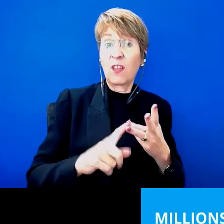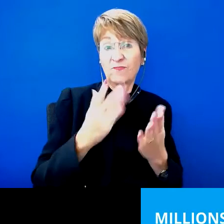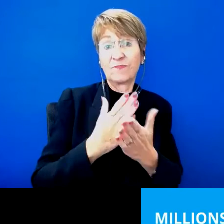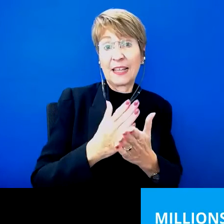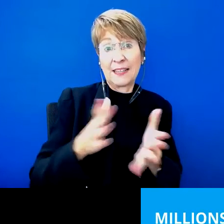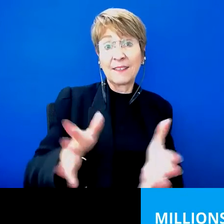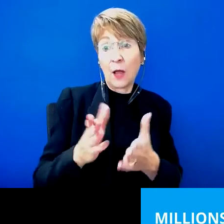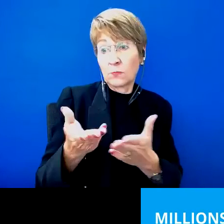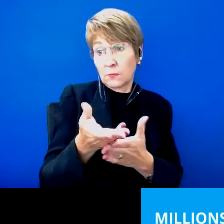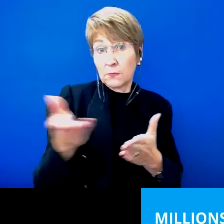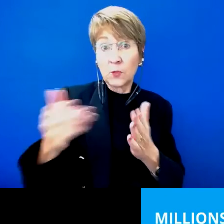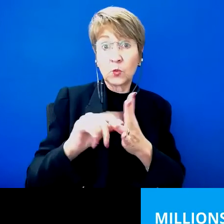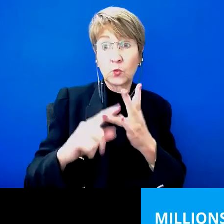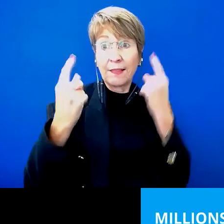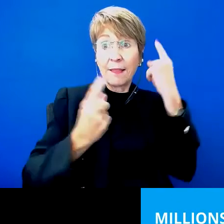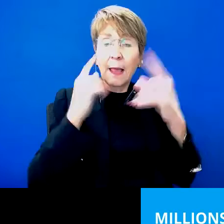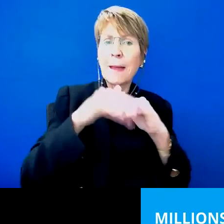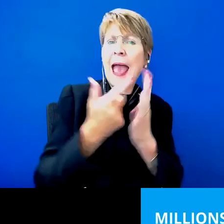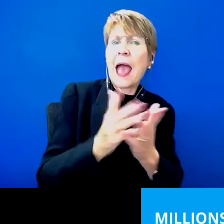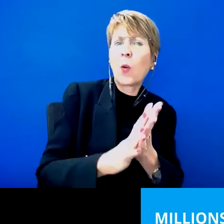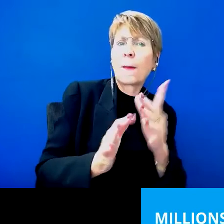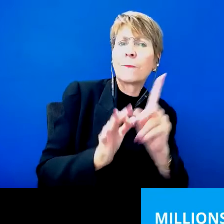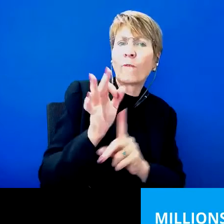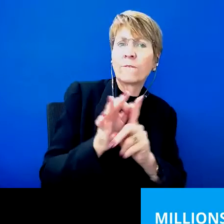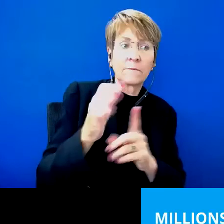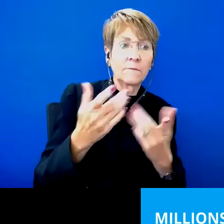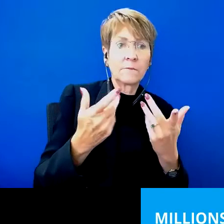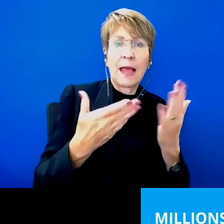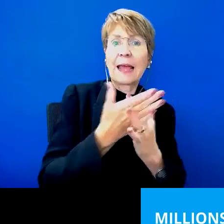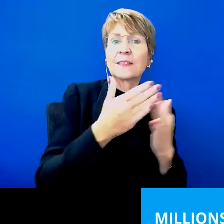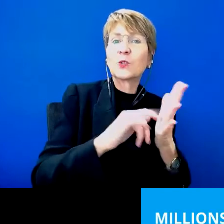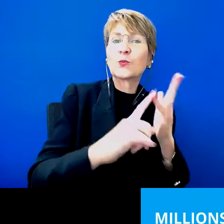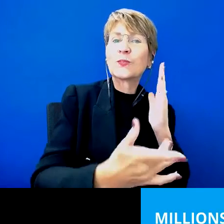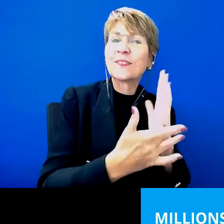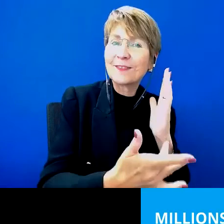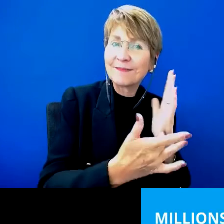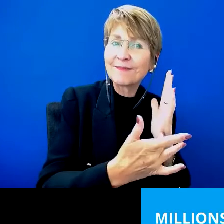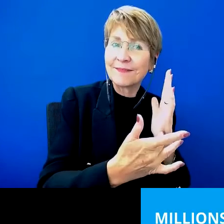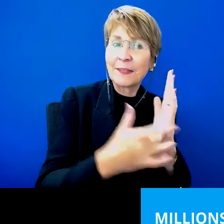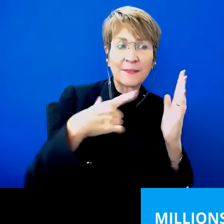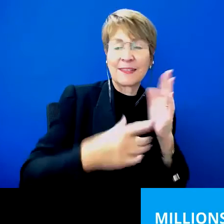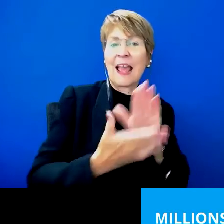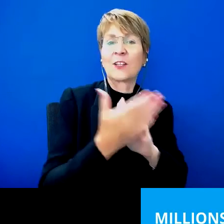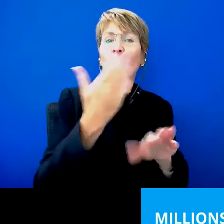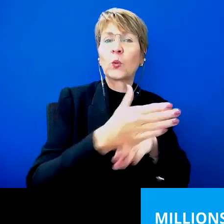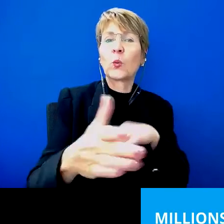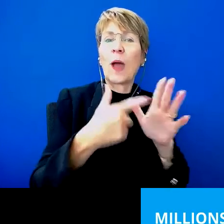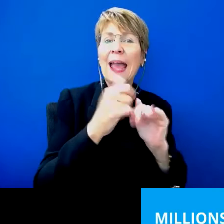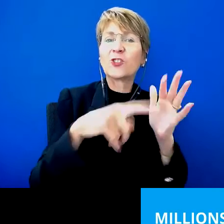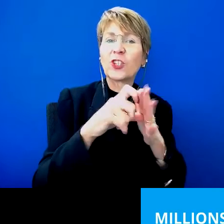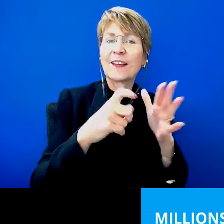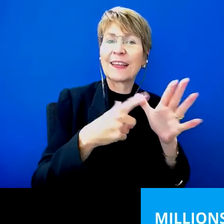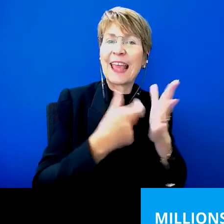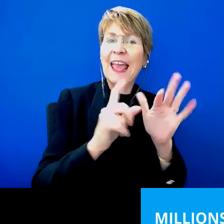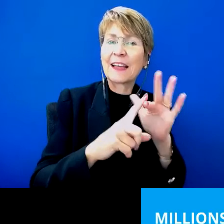get involved in designing improved access to assistive technology as part of the new aged care supported home program that will